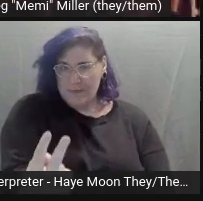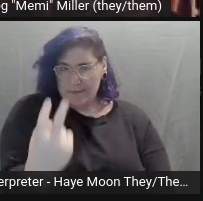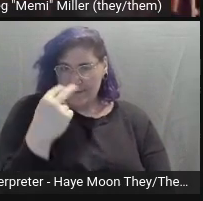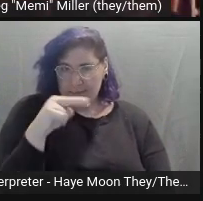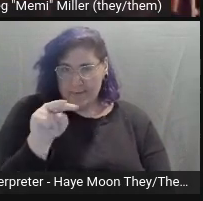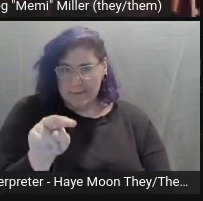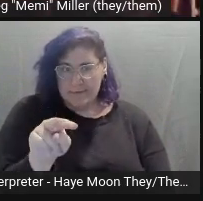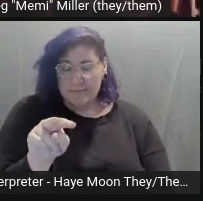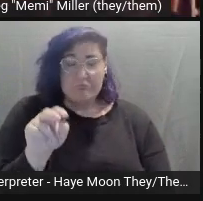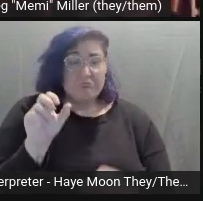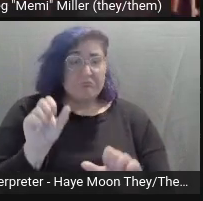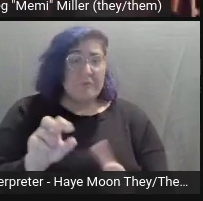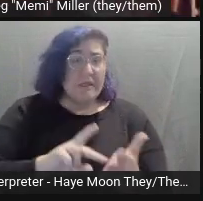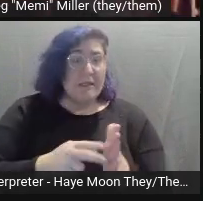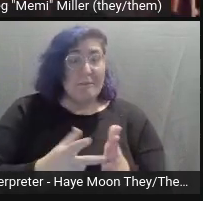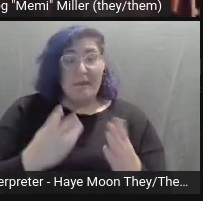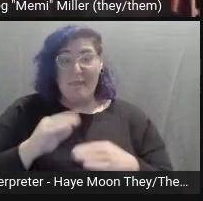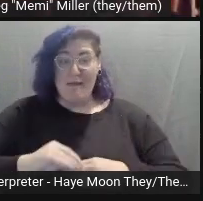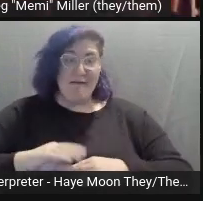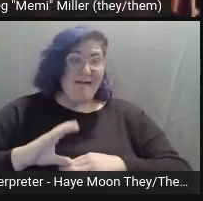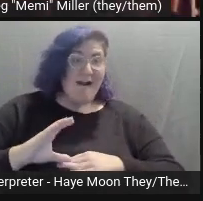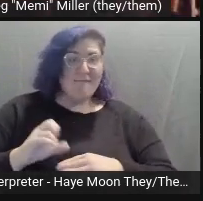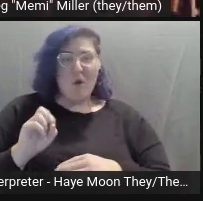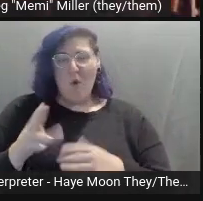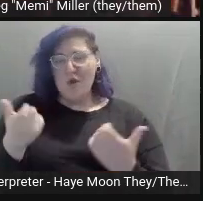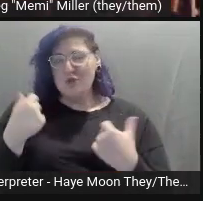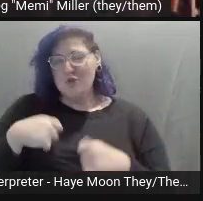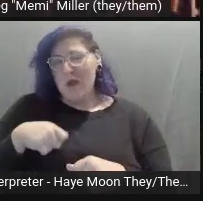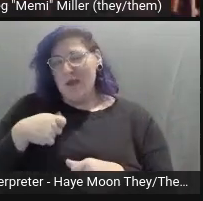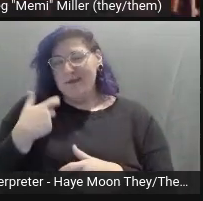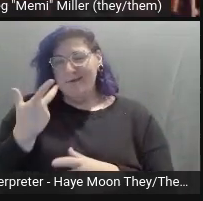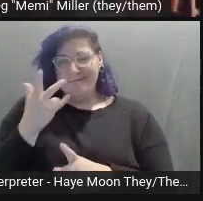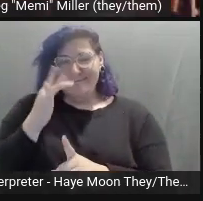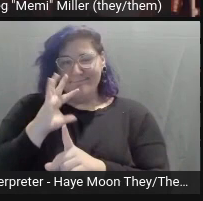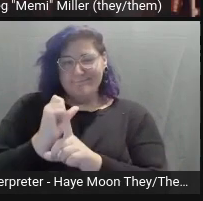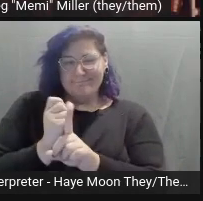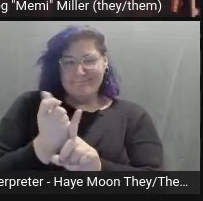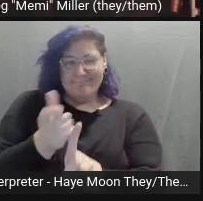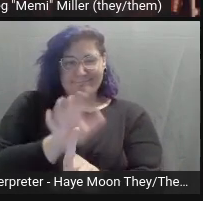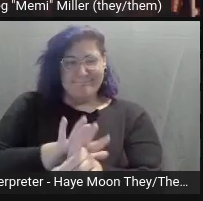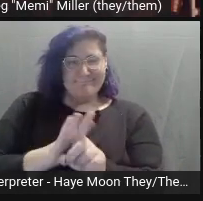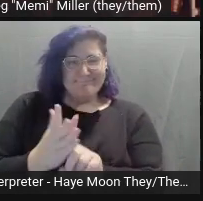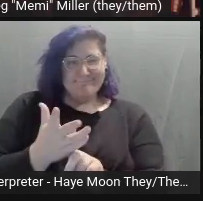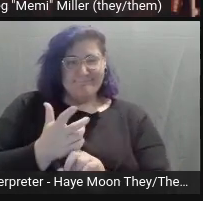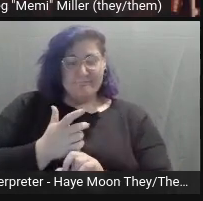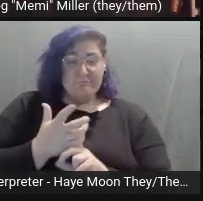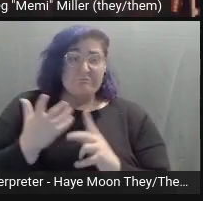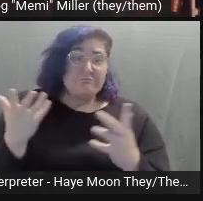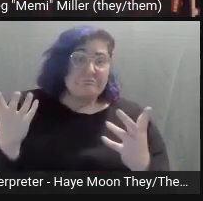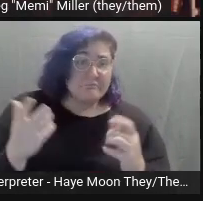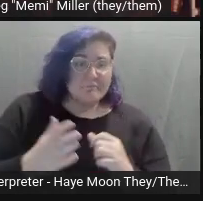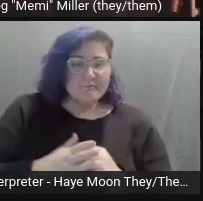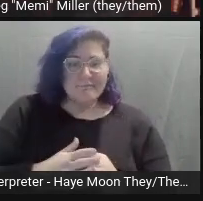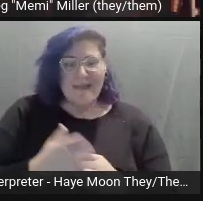Depending on the context, adding those details could add an entire range of mood to your image. But if you feel like you're running too long with your alt text,